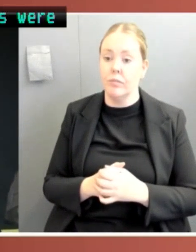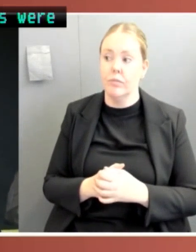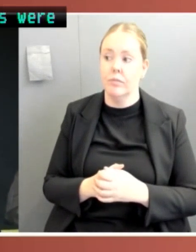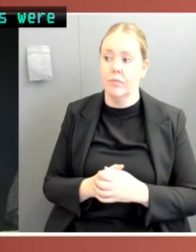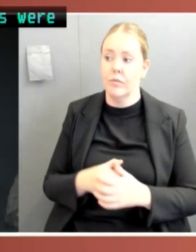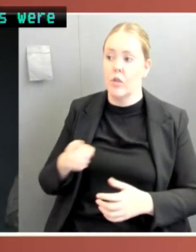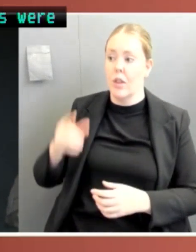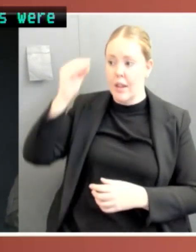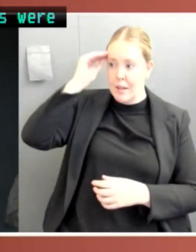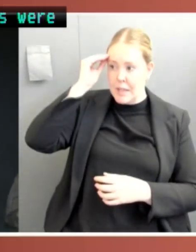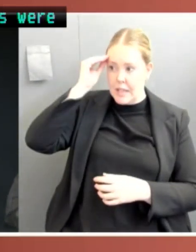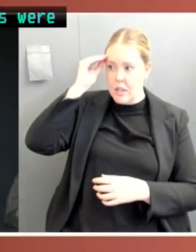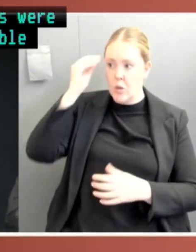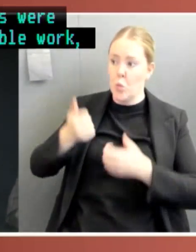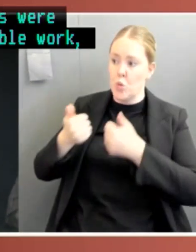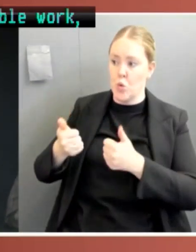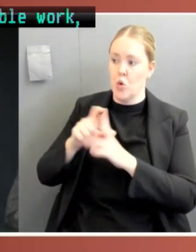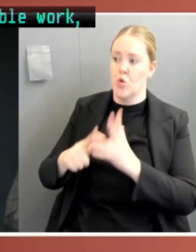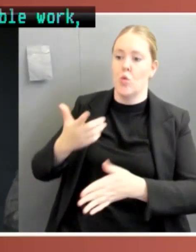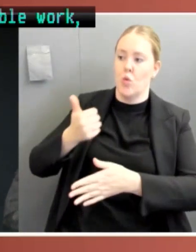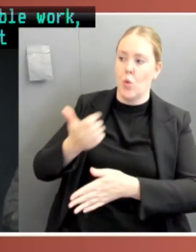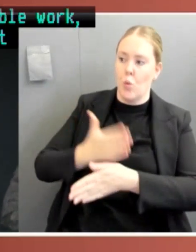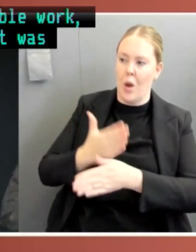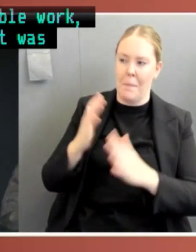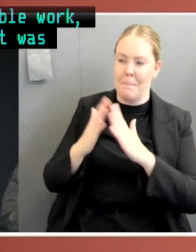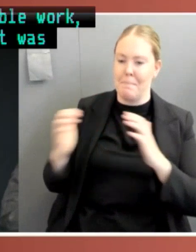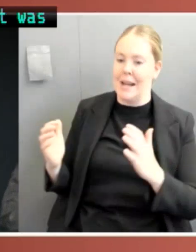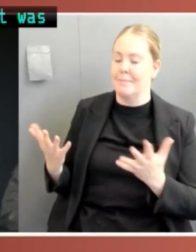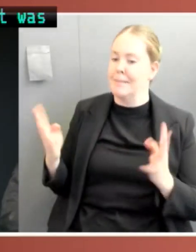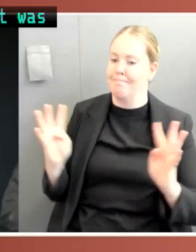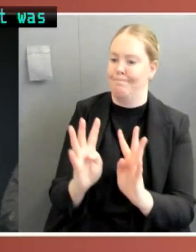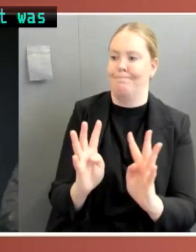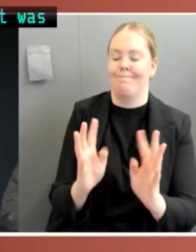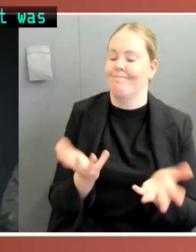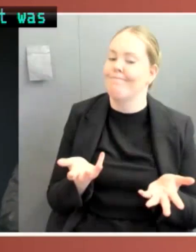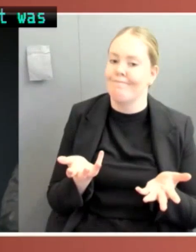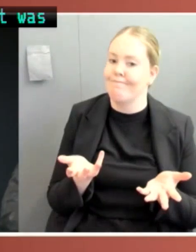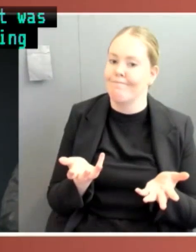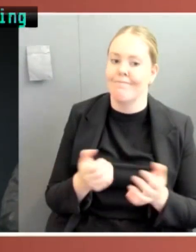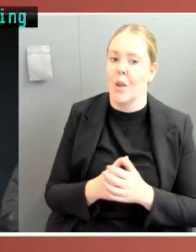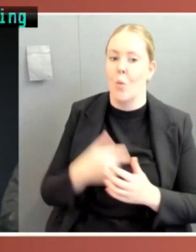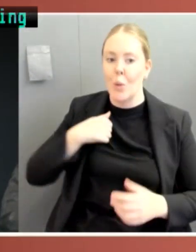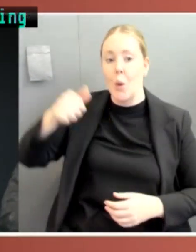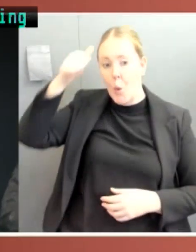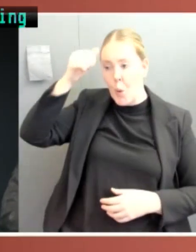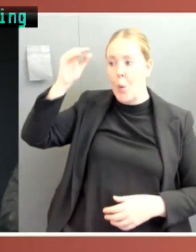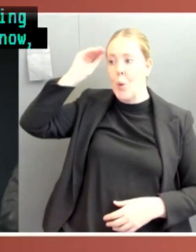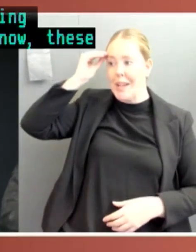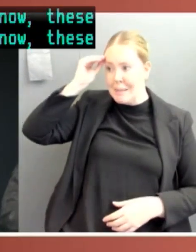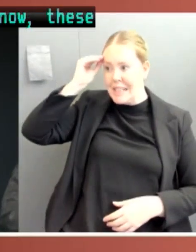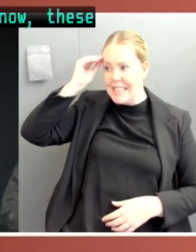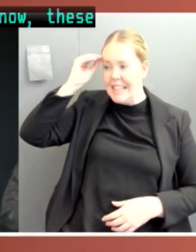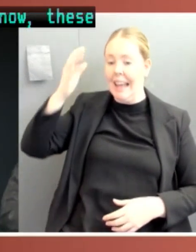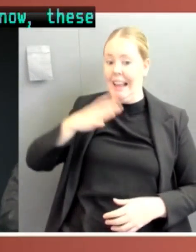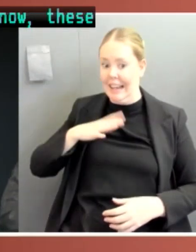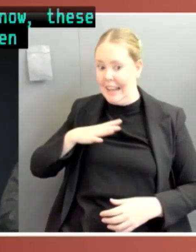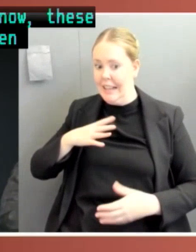sitting effectively told because of course as we know these committees are meant to then resonate through parliamentary debate. They're picked up by the